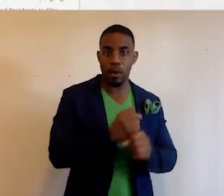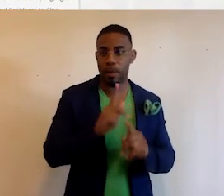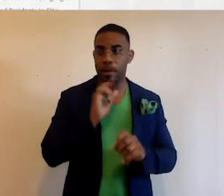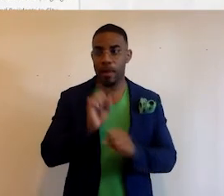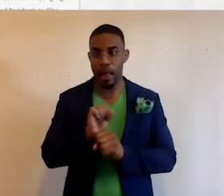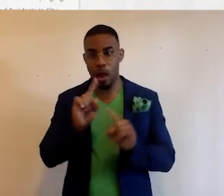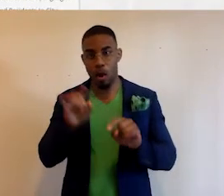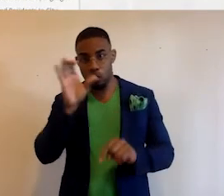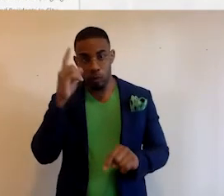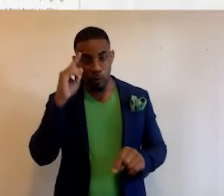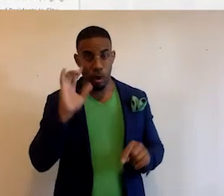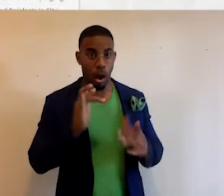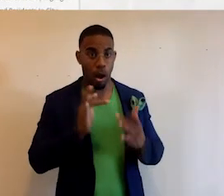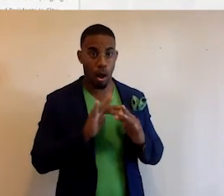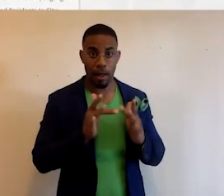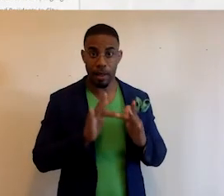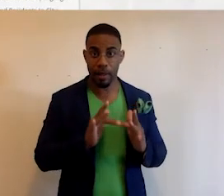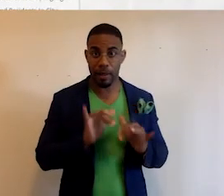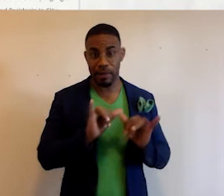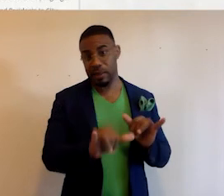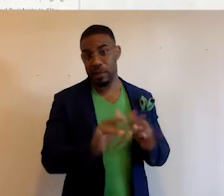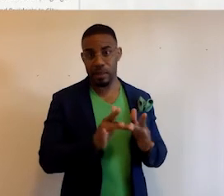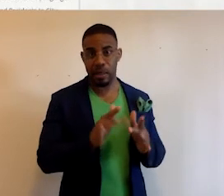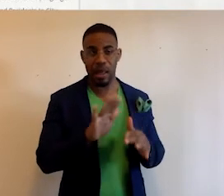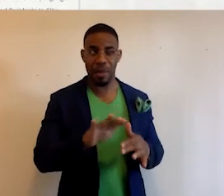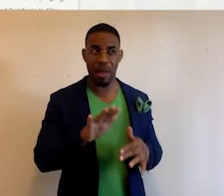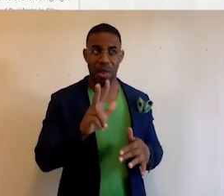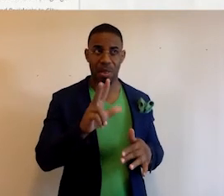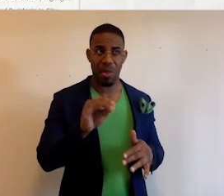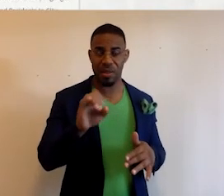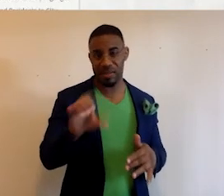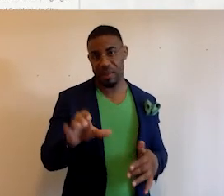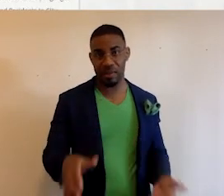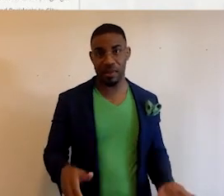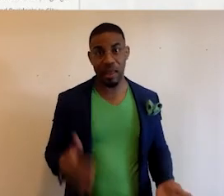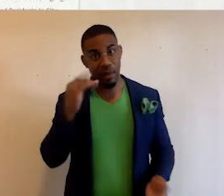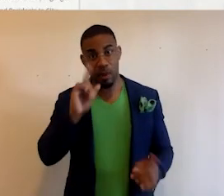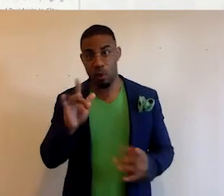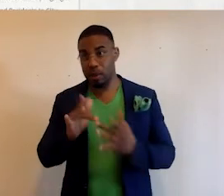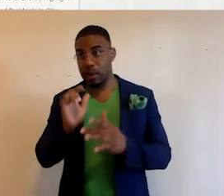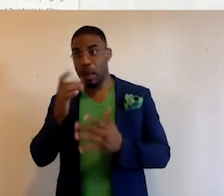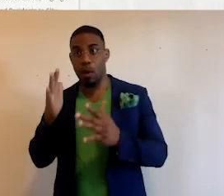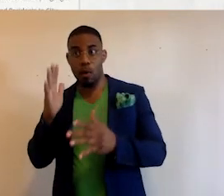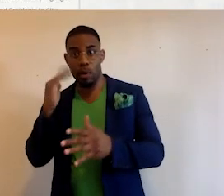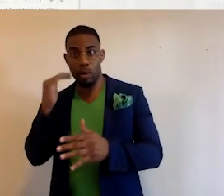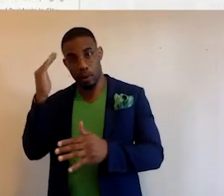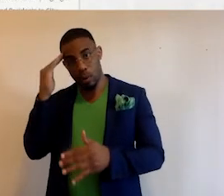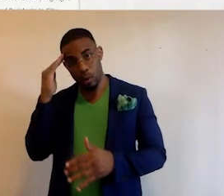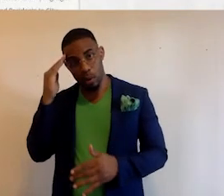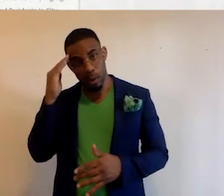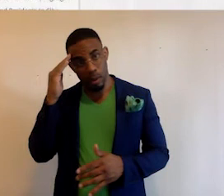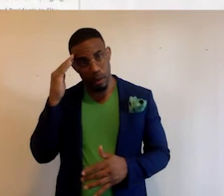actually go searching for a site on the internet stay on that site about 30 seconds. If they go to a site that they already know,